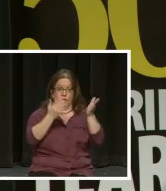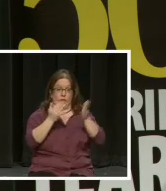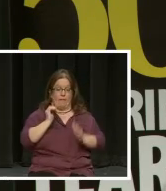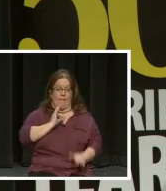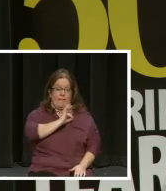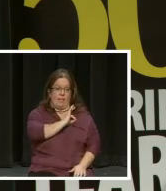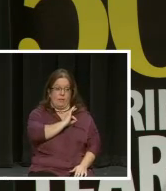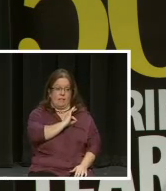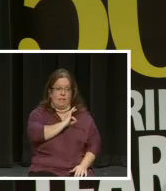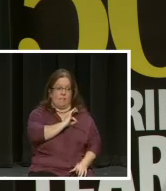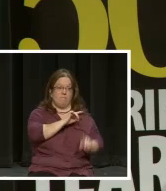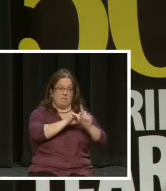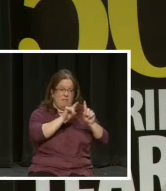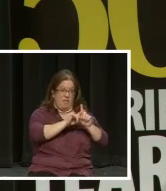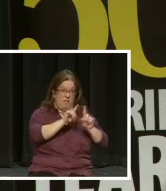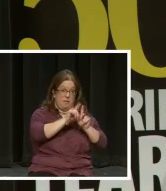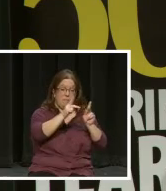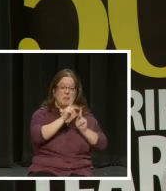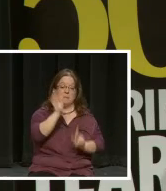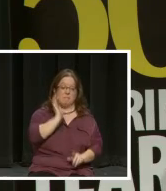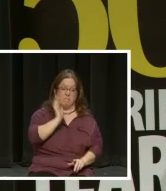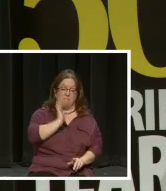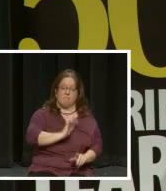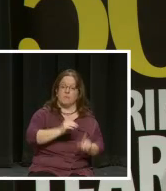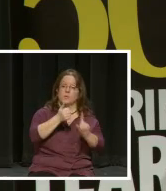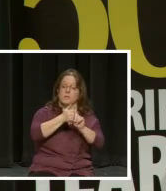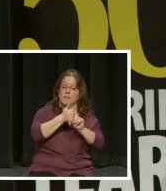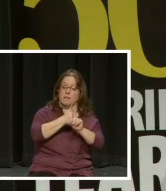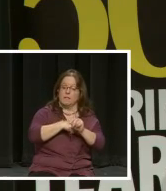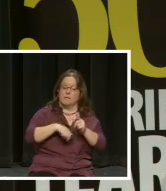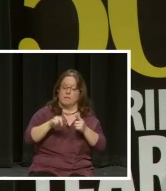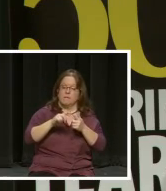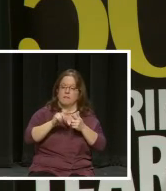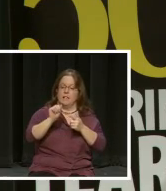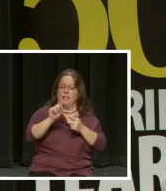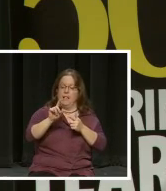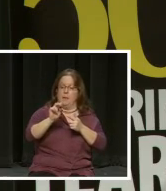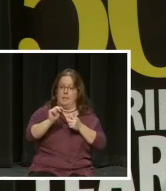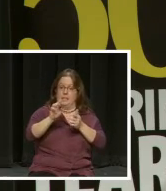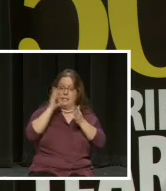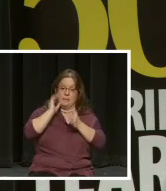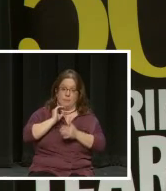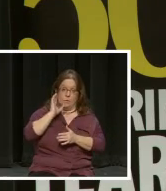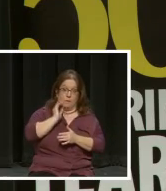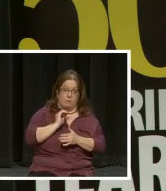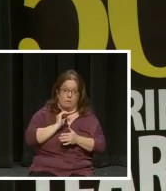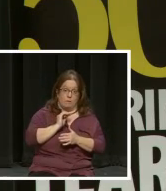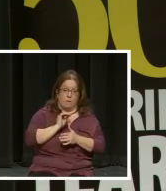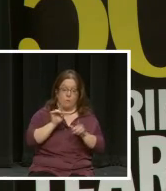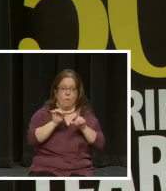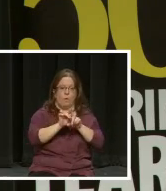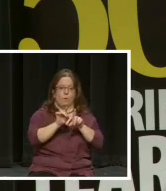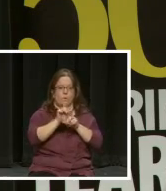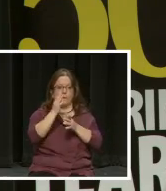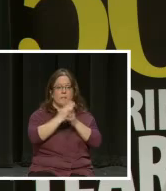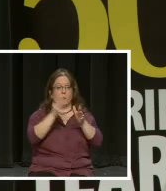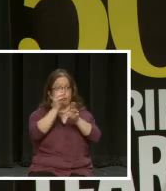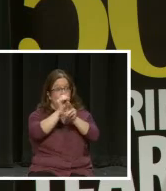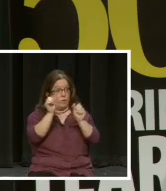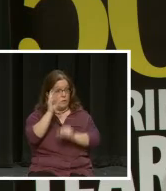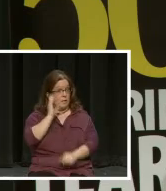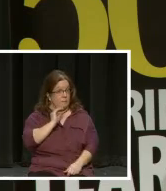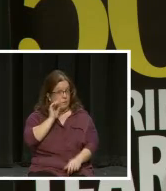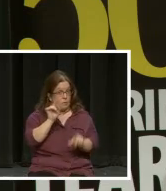faculty in a number of institutions. She has had administrative experience and also has had some presidential